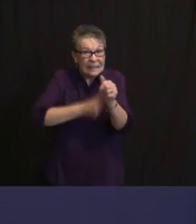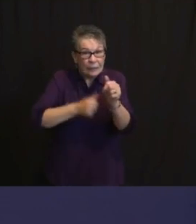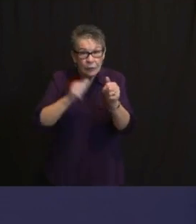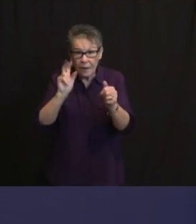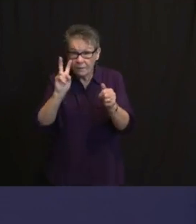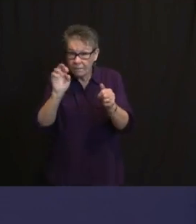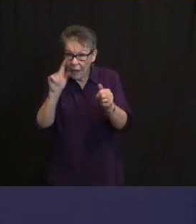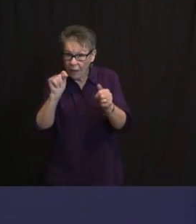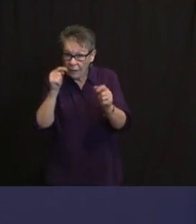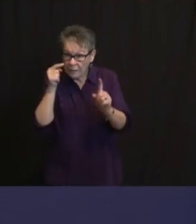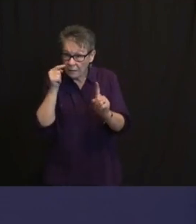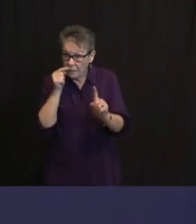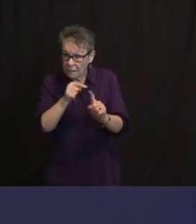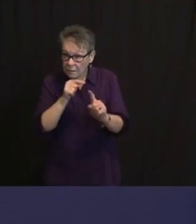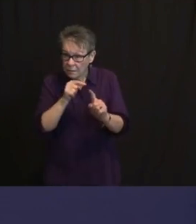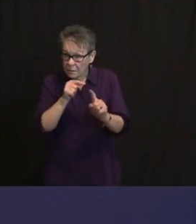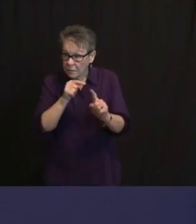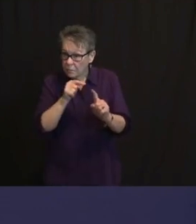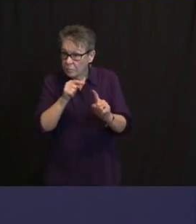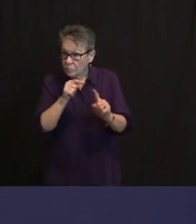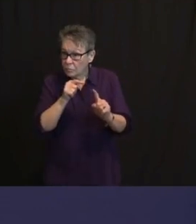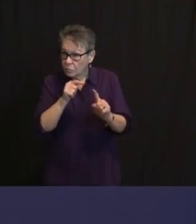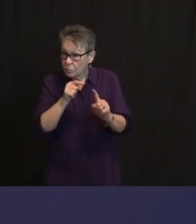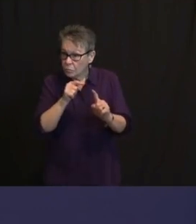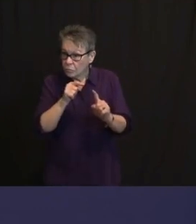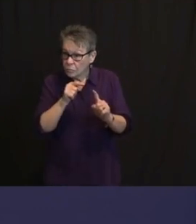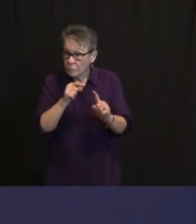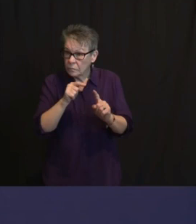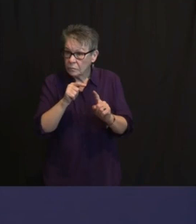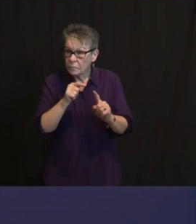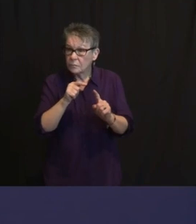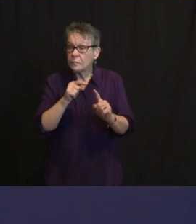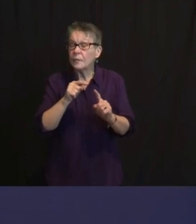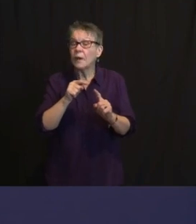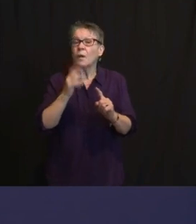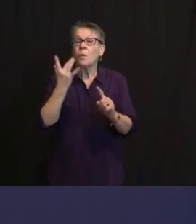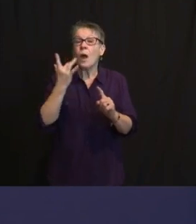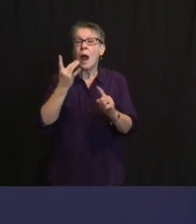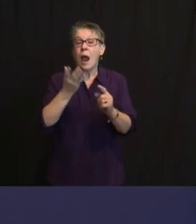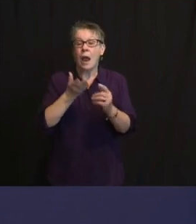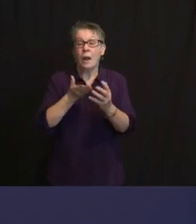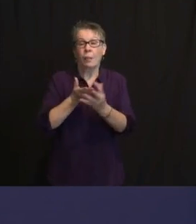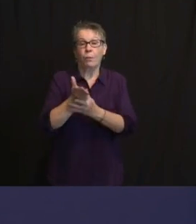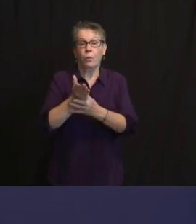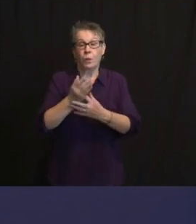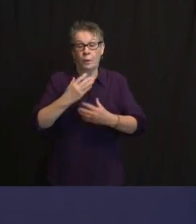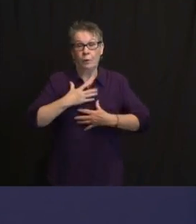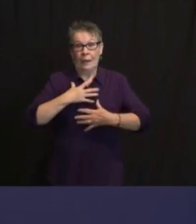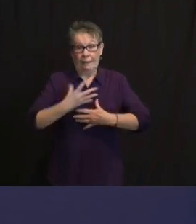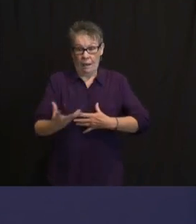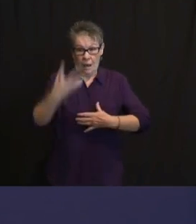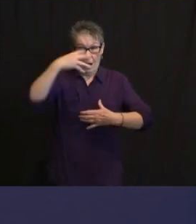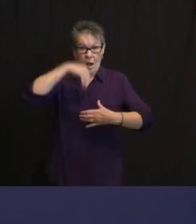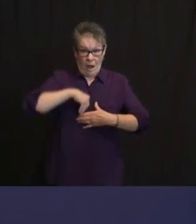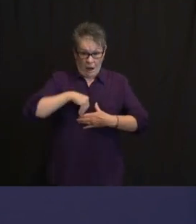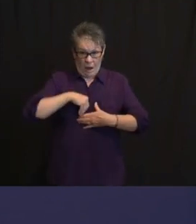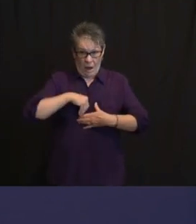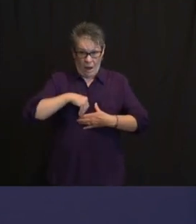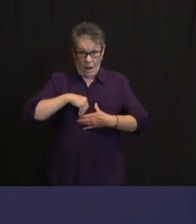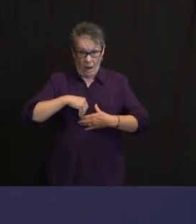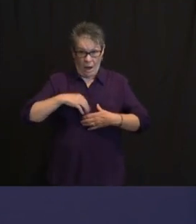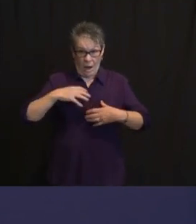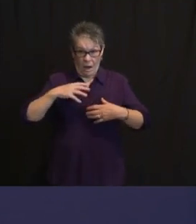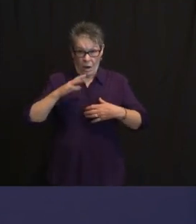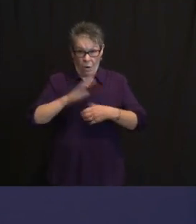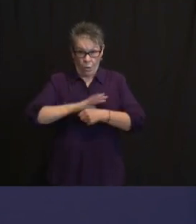THROUGH THEIR RESPIRATIONS, THROUGH RESPIRATORY DROPLETS. SO, AGAIN, VACCINES, AS